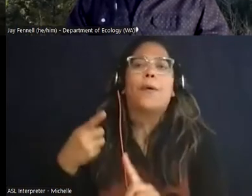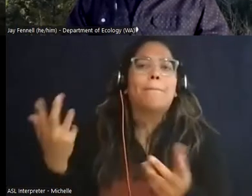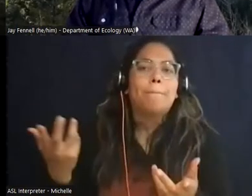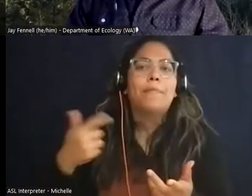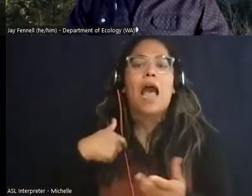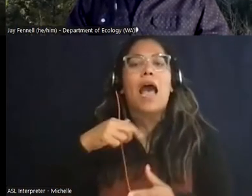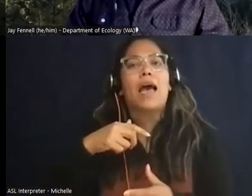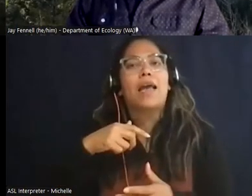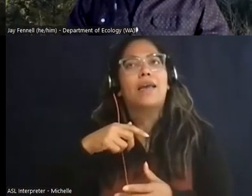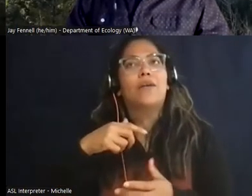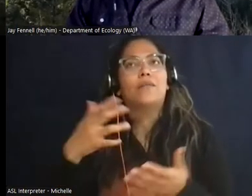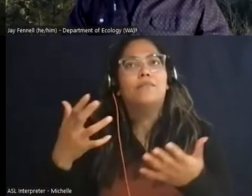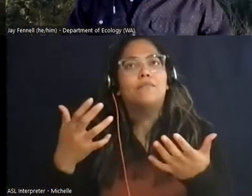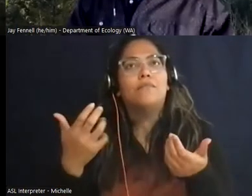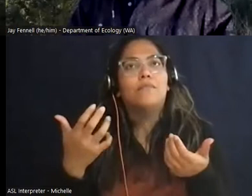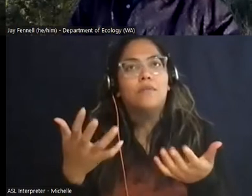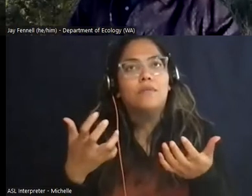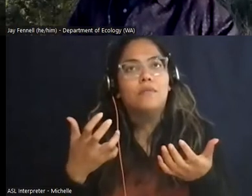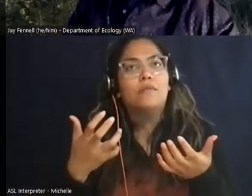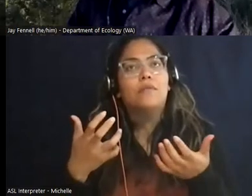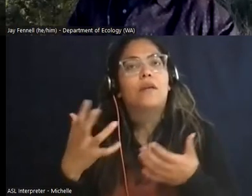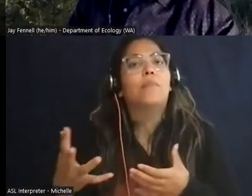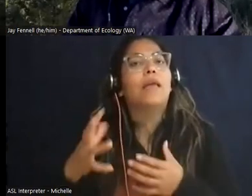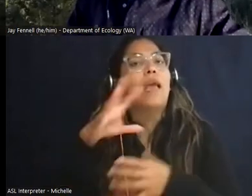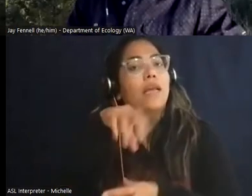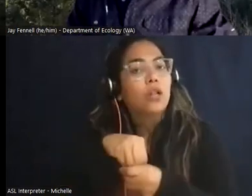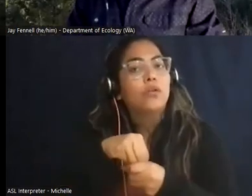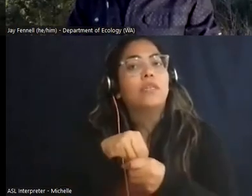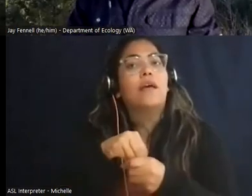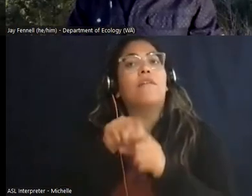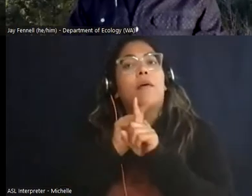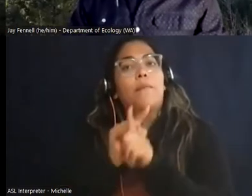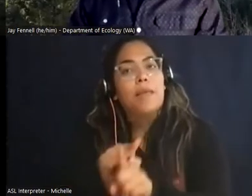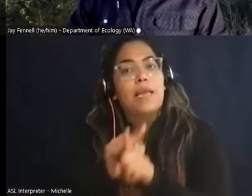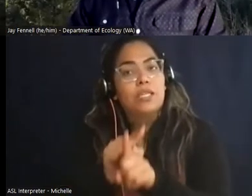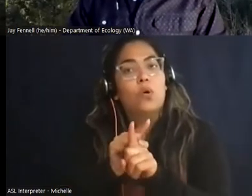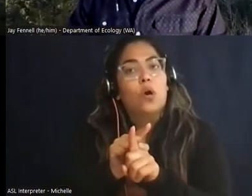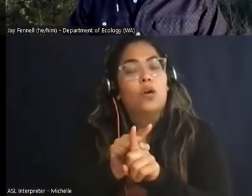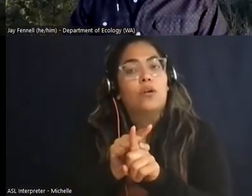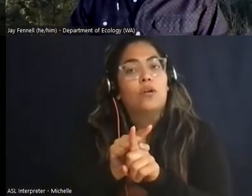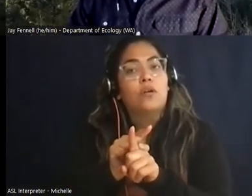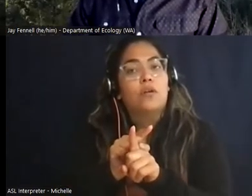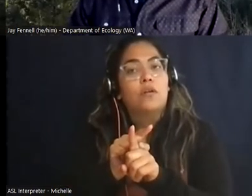inclusive and to mentor from an individual perspective